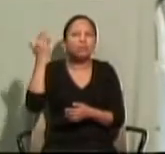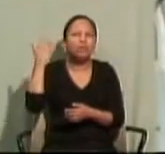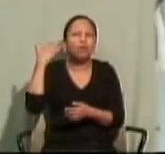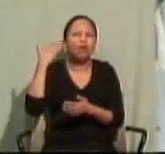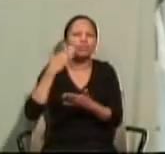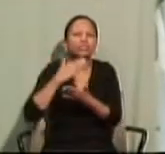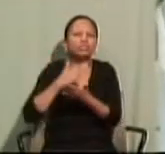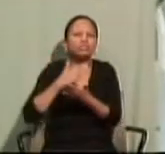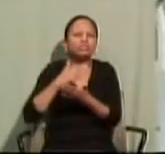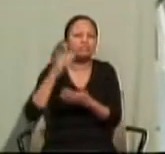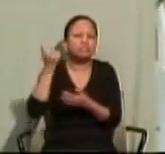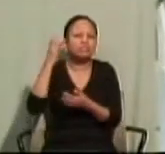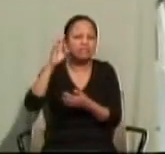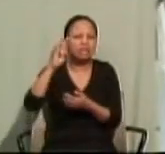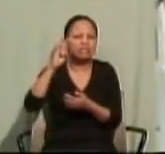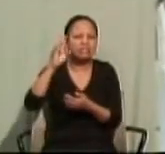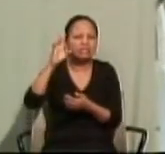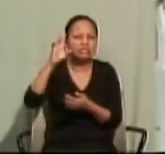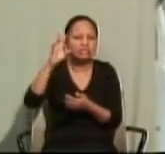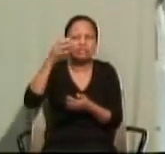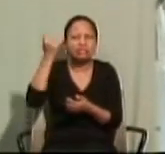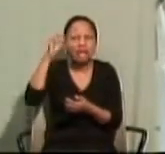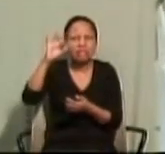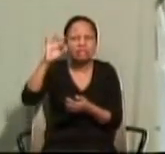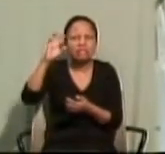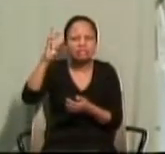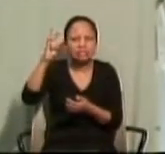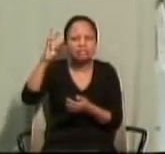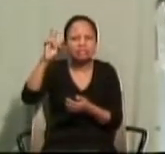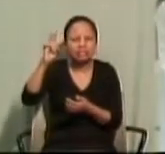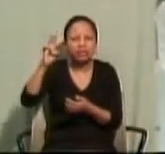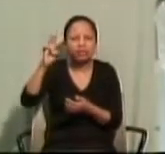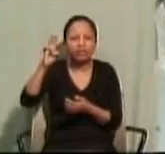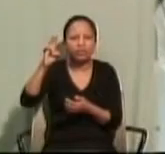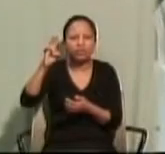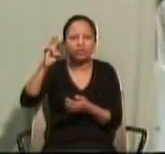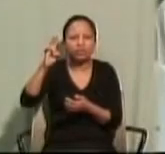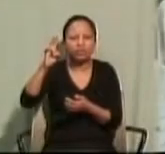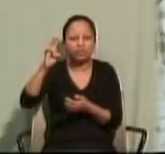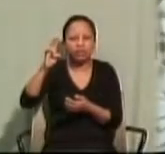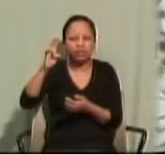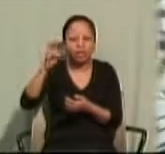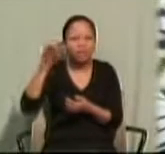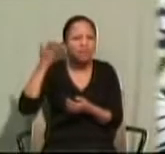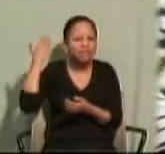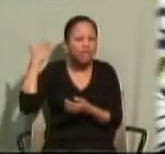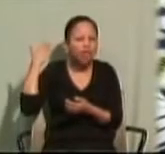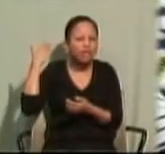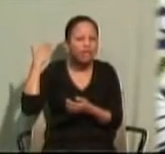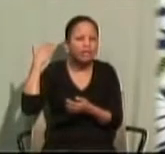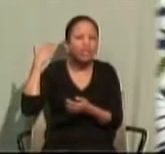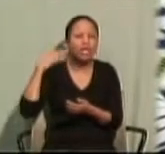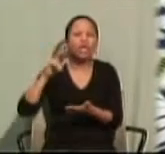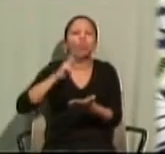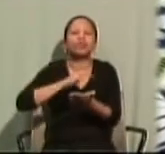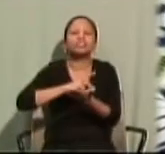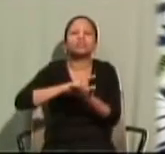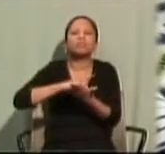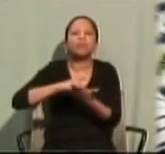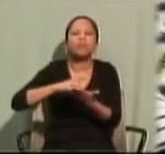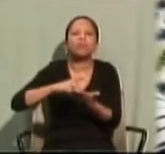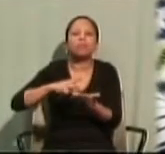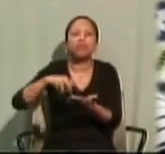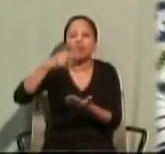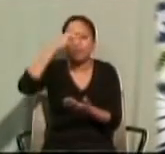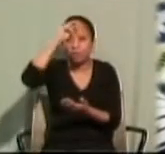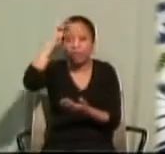Blessed Lady. 1967, with the reform of the liturgy, it became the feast of the